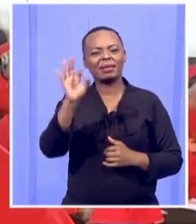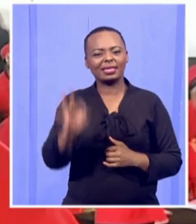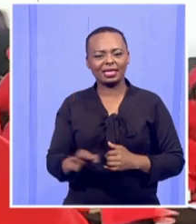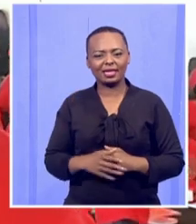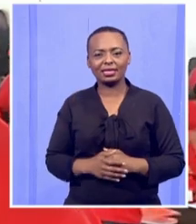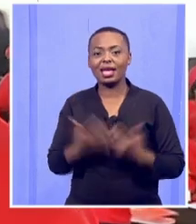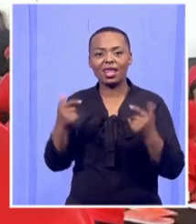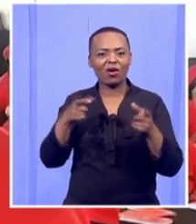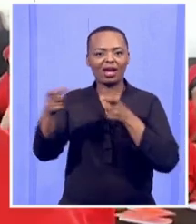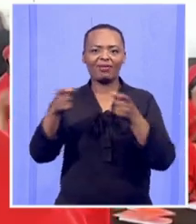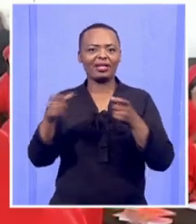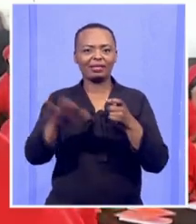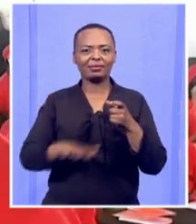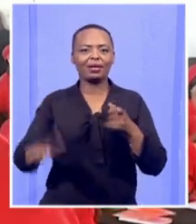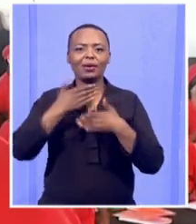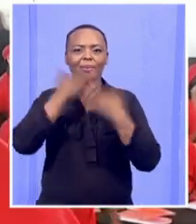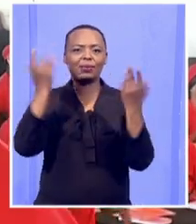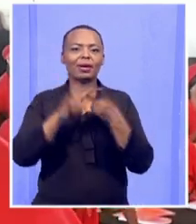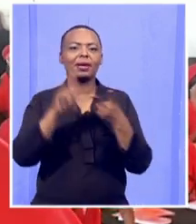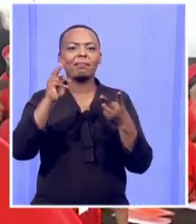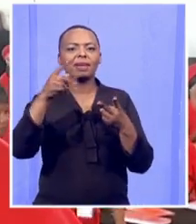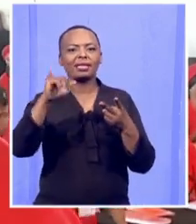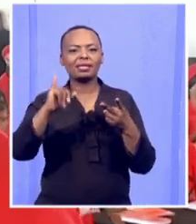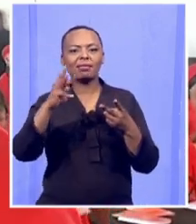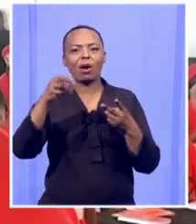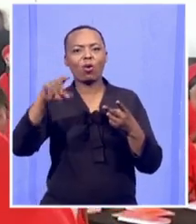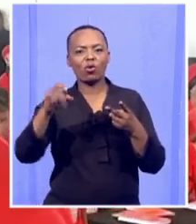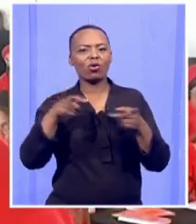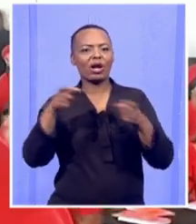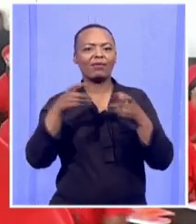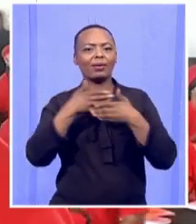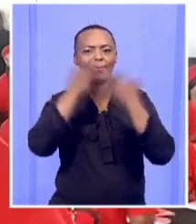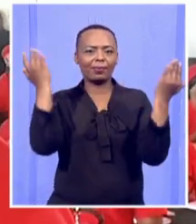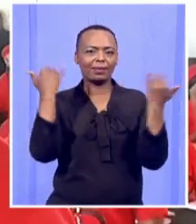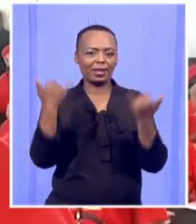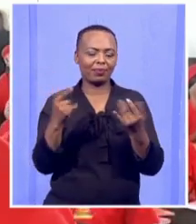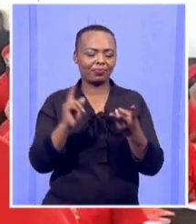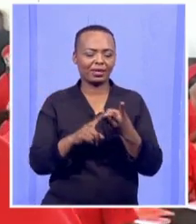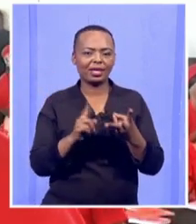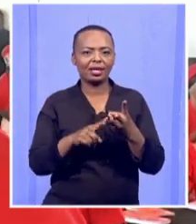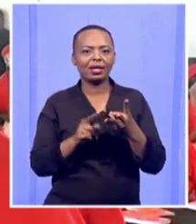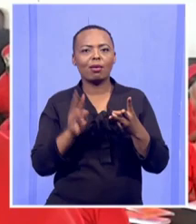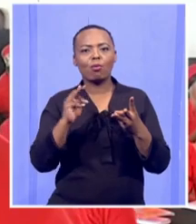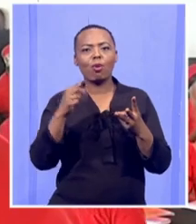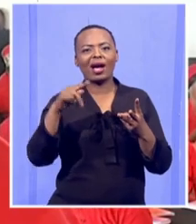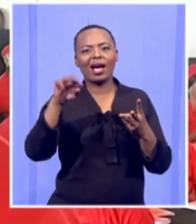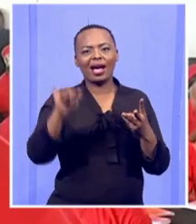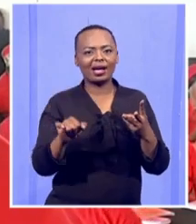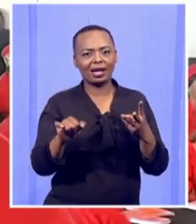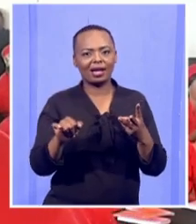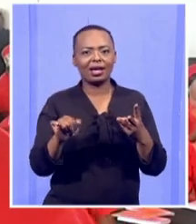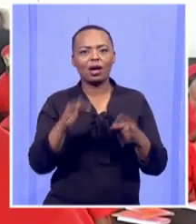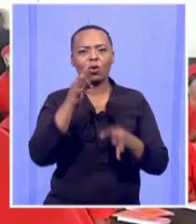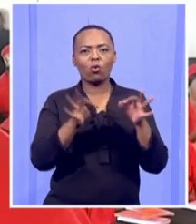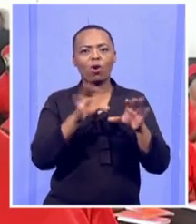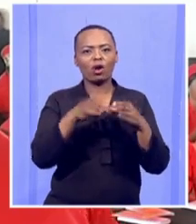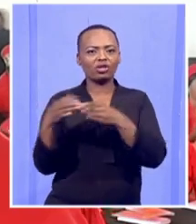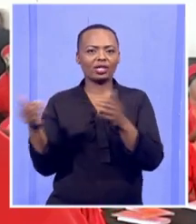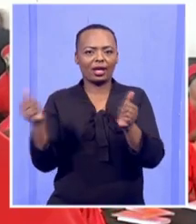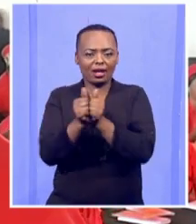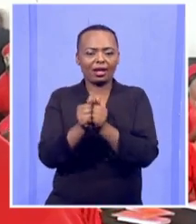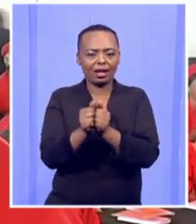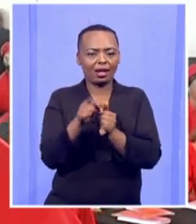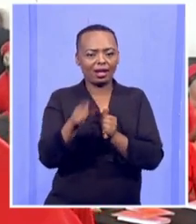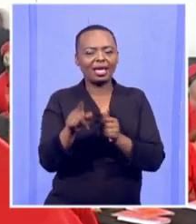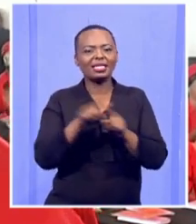governing there. In Metzimahulu, they are not governing there. In Mkata, it's a coalition government. Even in Nala,